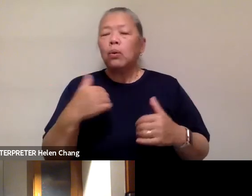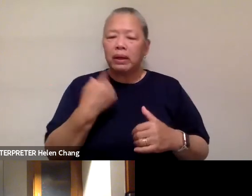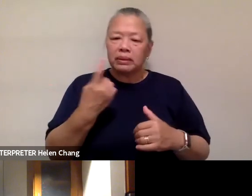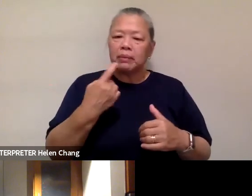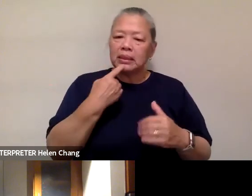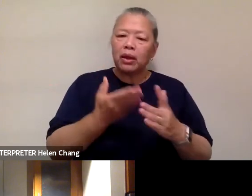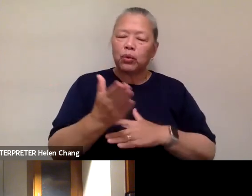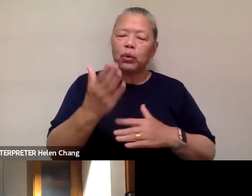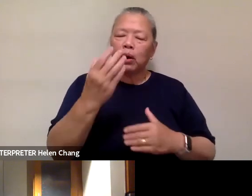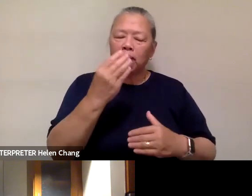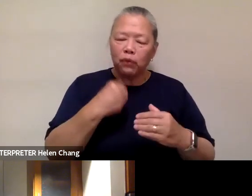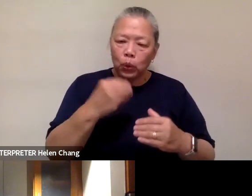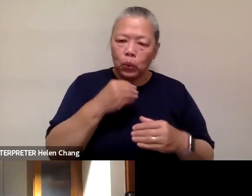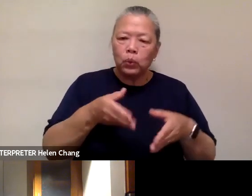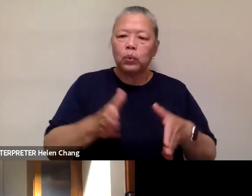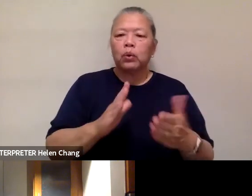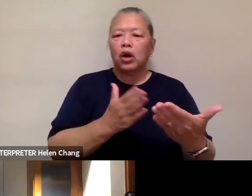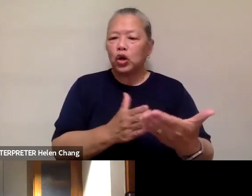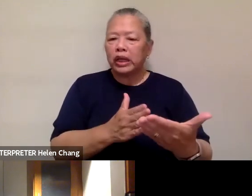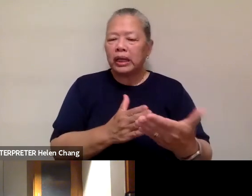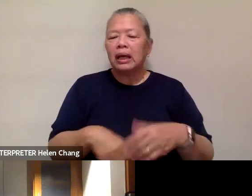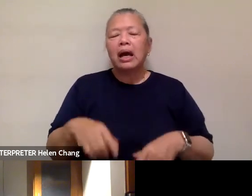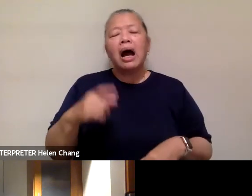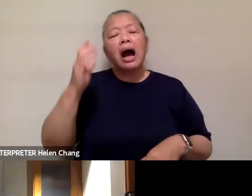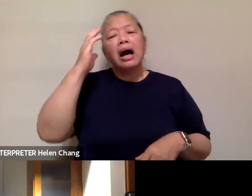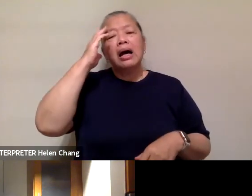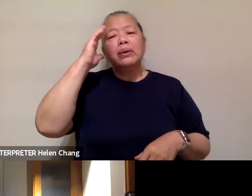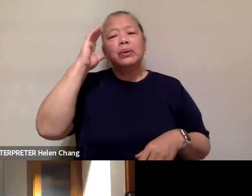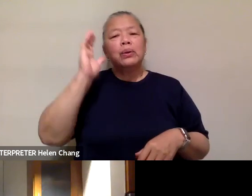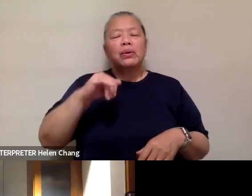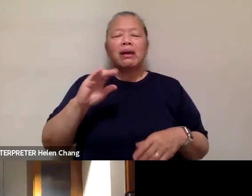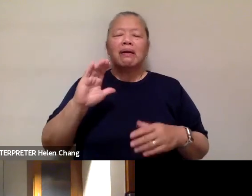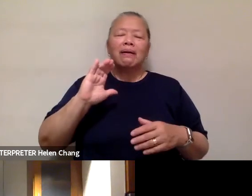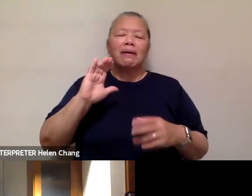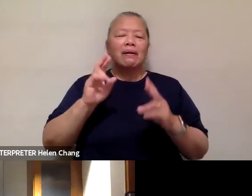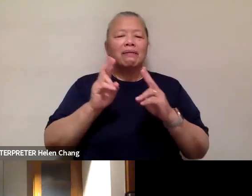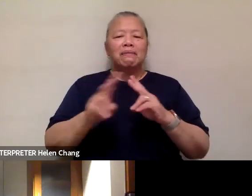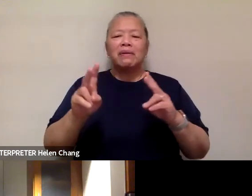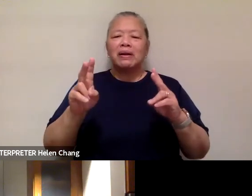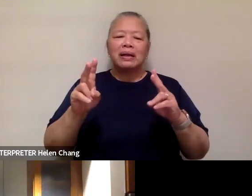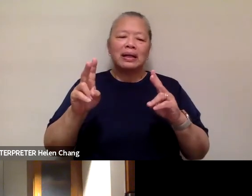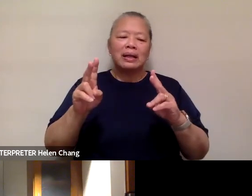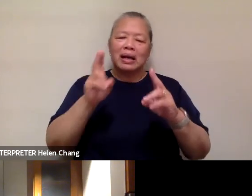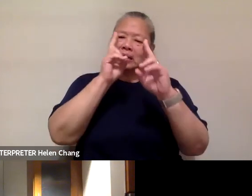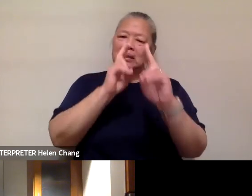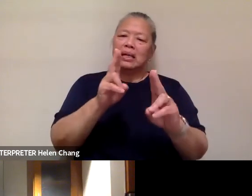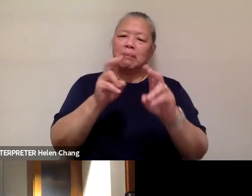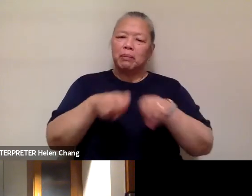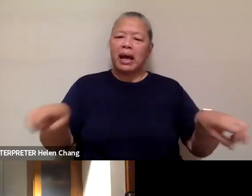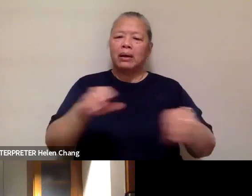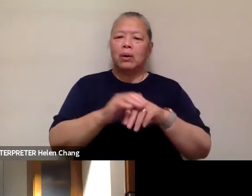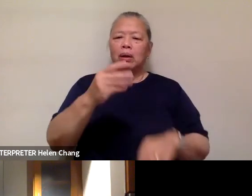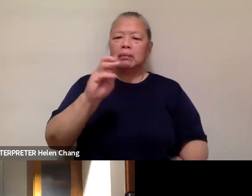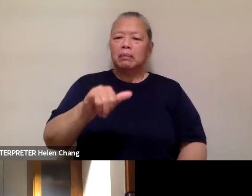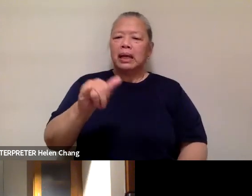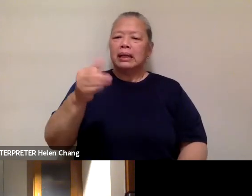our food, through our cooking. Um, and I know that our, a very esteemed celebrity panel on May 19th, uh,